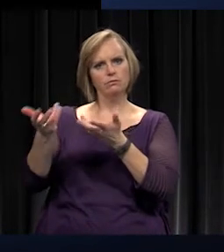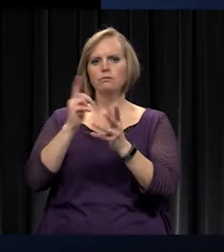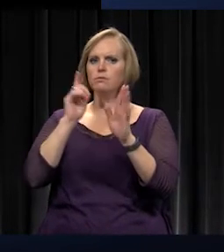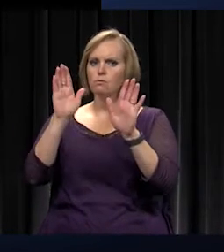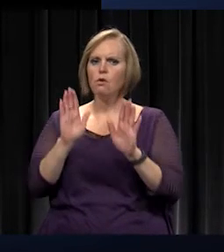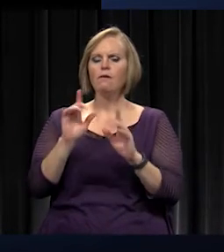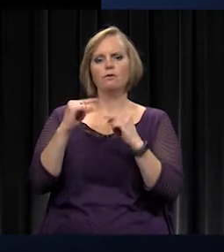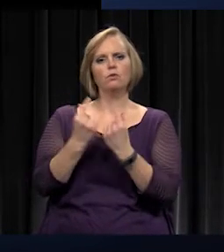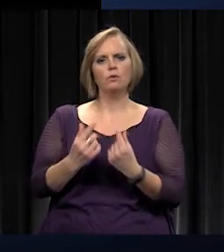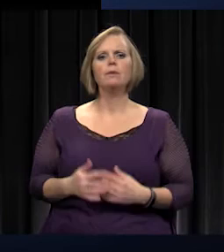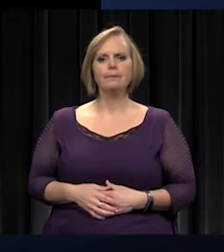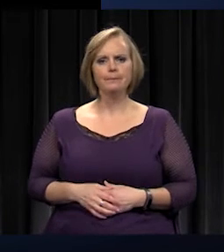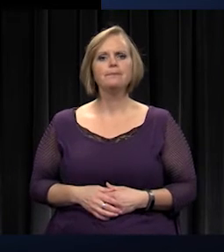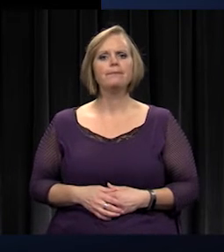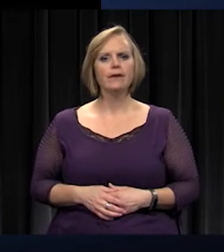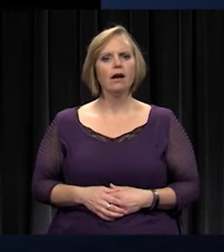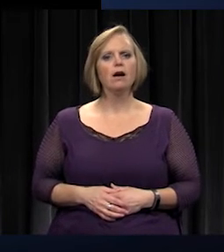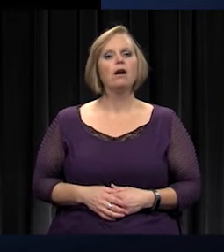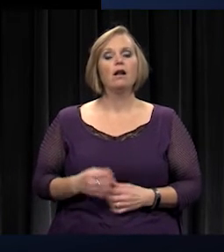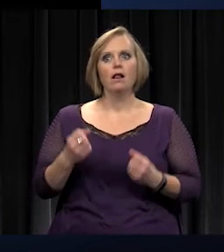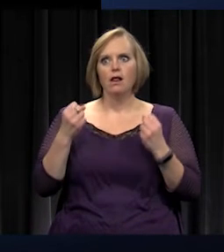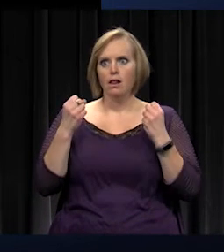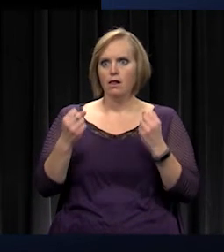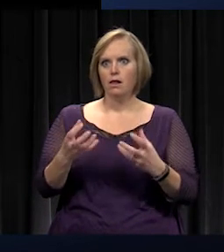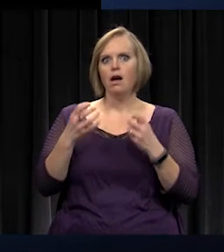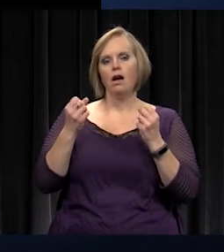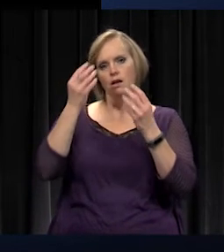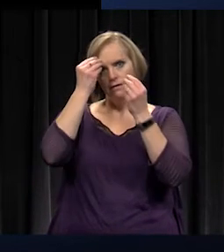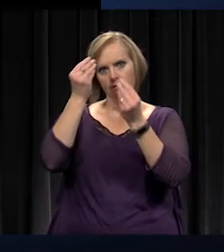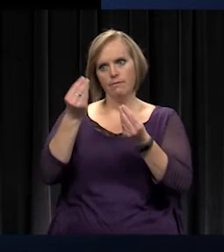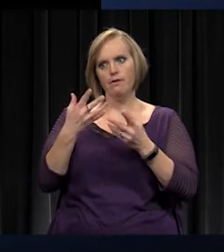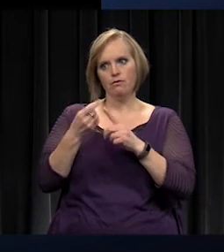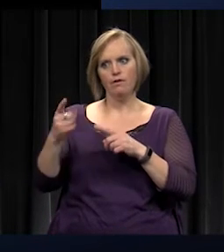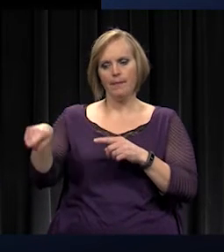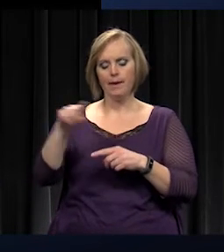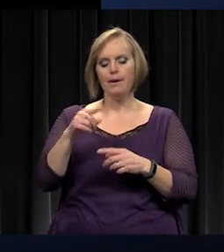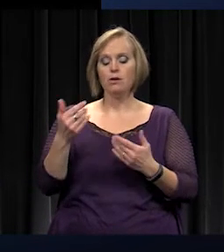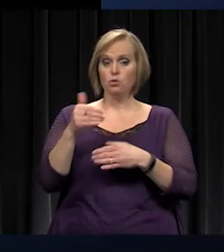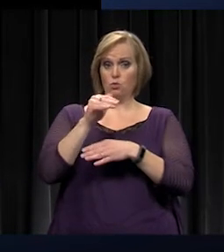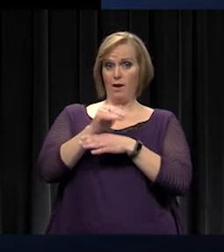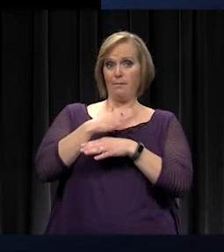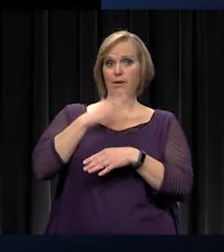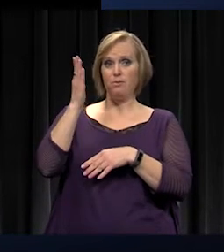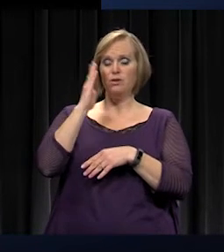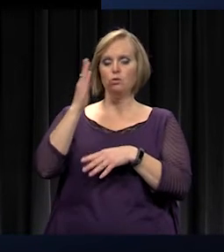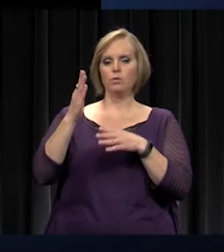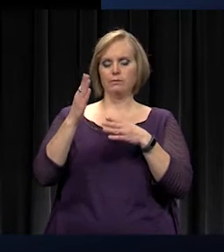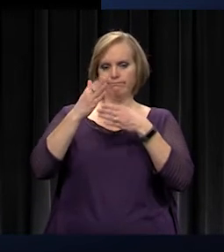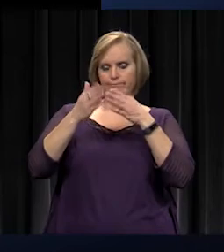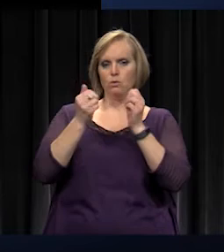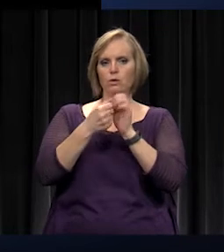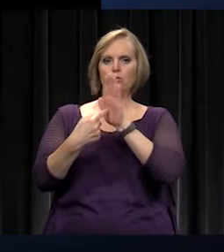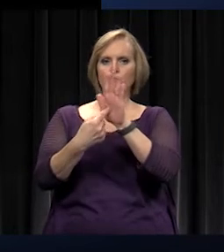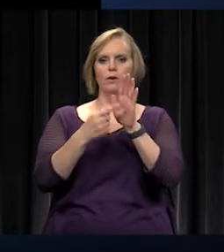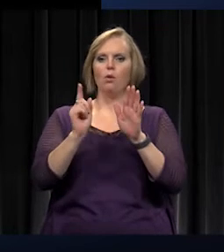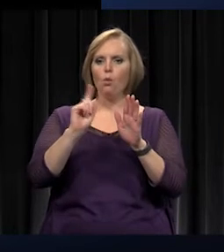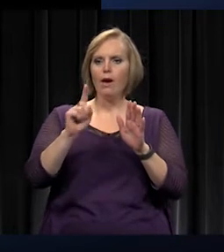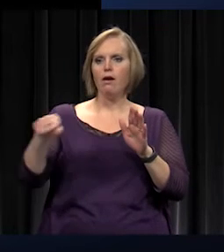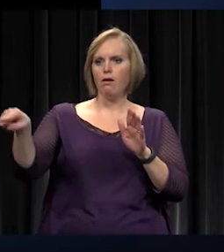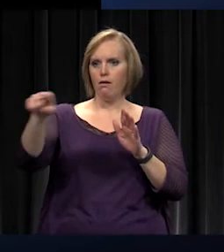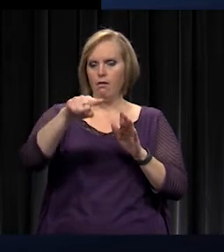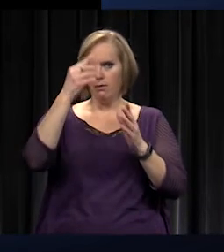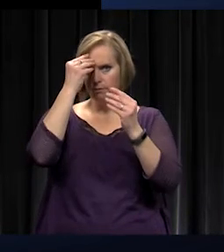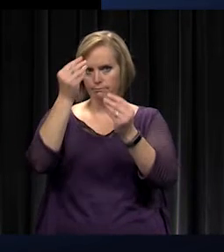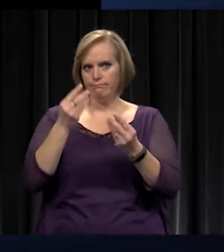group, and we got lots and lots of input. And I'll end my presentation tonight to show you where that input is specifically from all three nights.